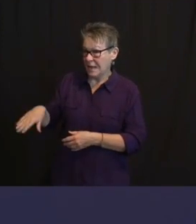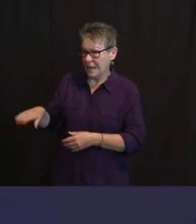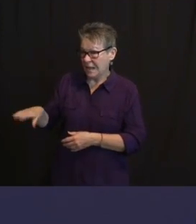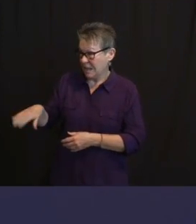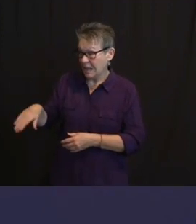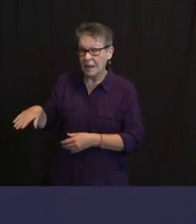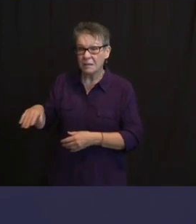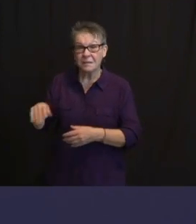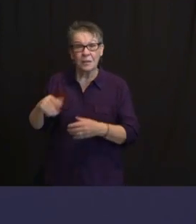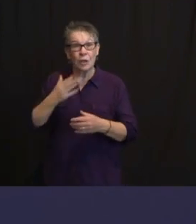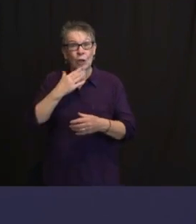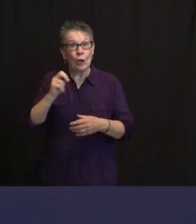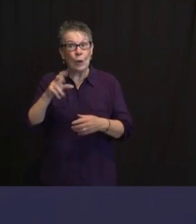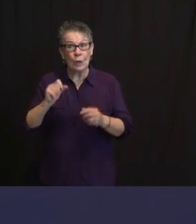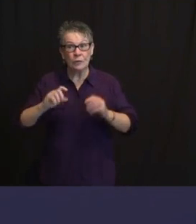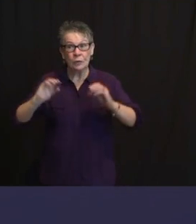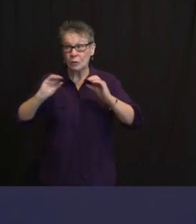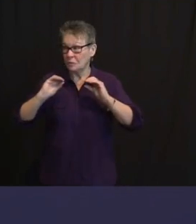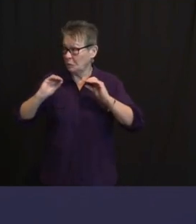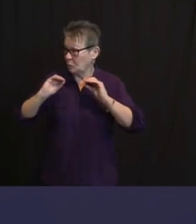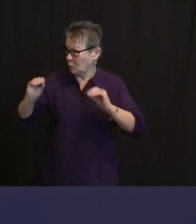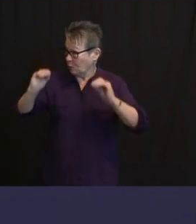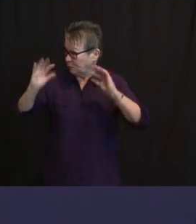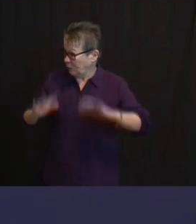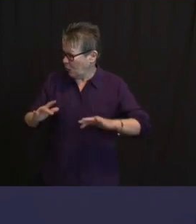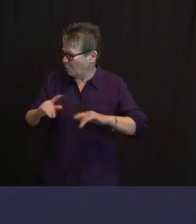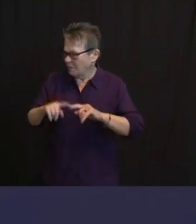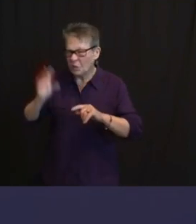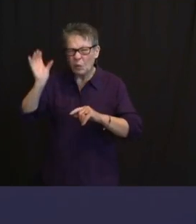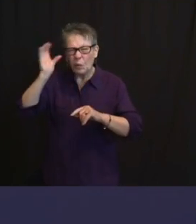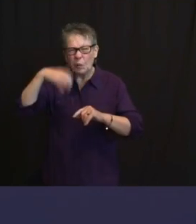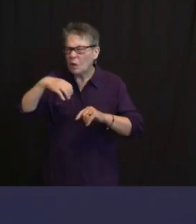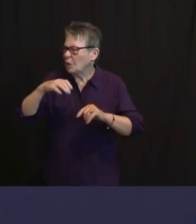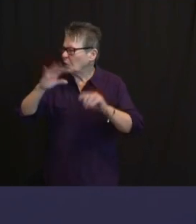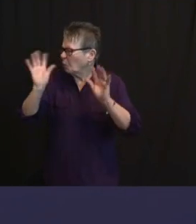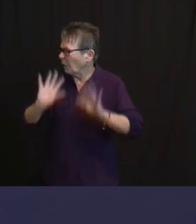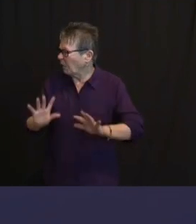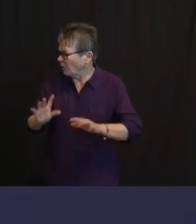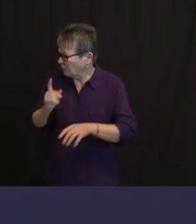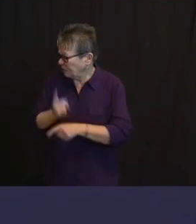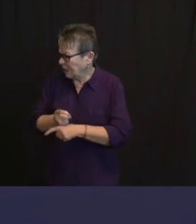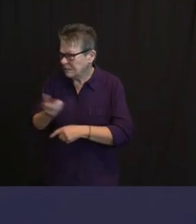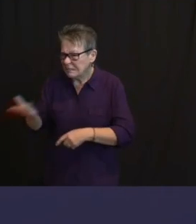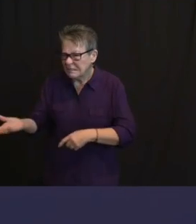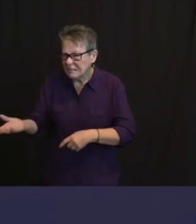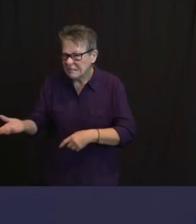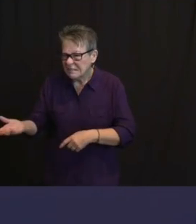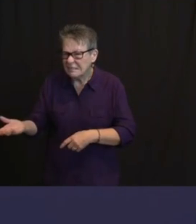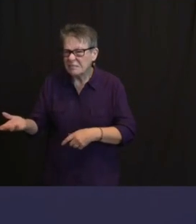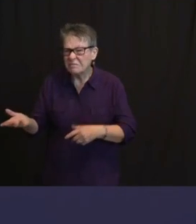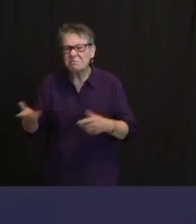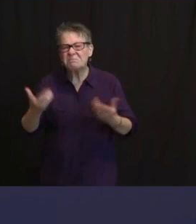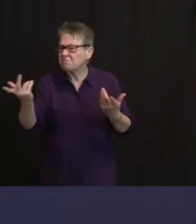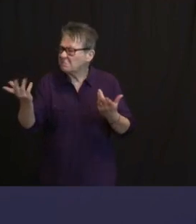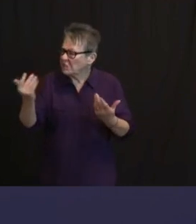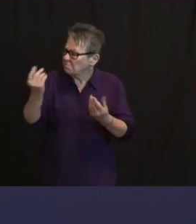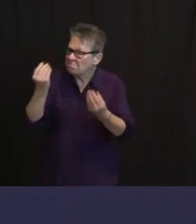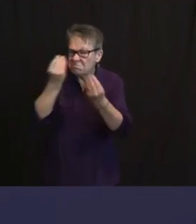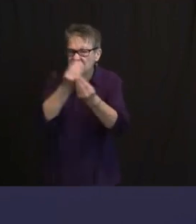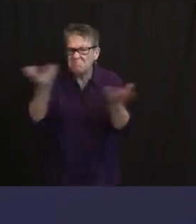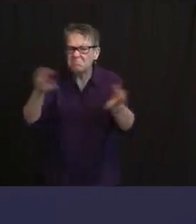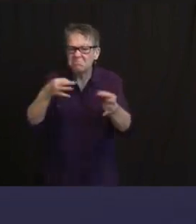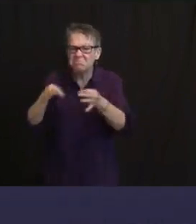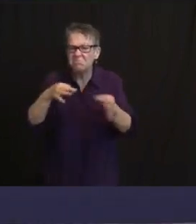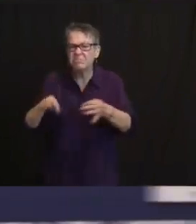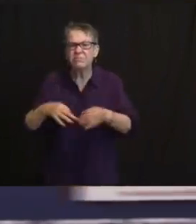HIGH WINDS COMING FOR THE ENTIRE STATE, I BELIEVE, OVER THE NEXT 24 HOURS. ANY COLOR ON THAT? COMPLIANCE, OTHER MATTERS? GREAT TO HEAD.